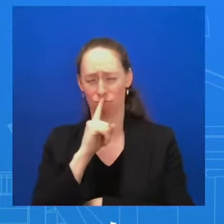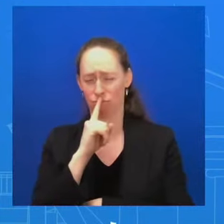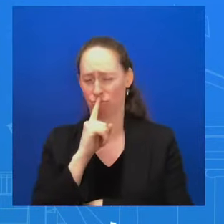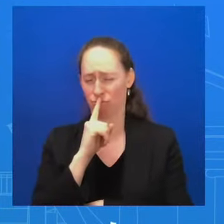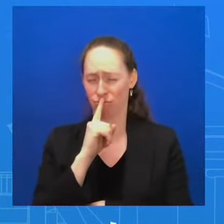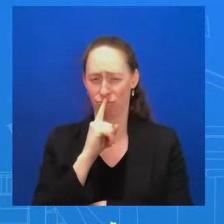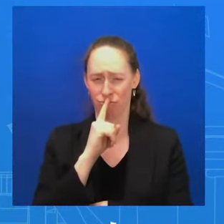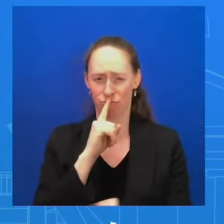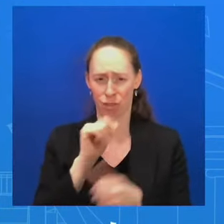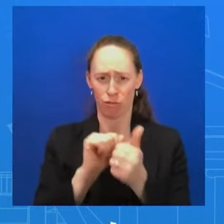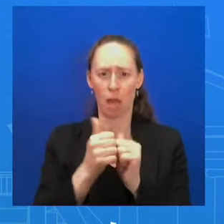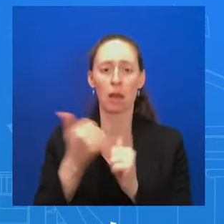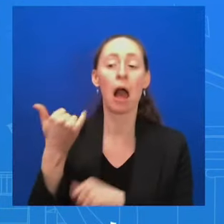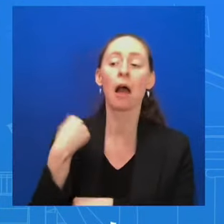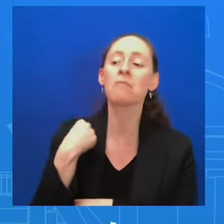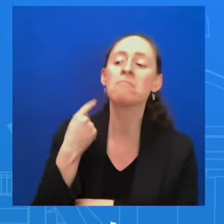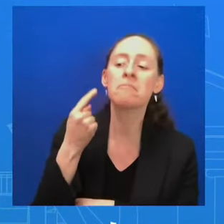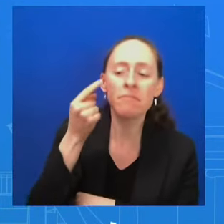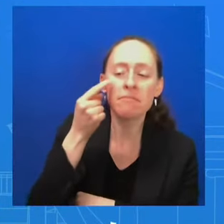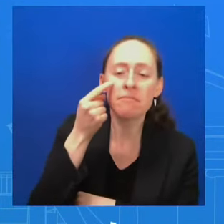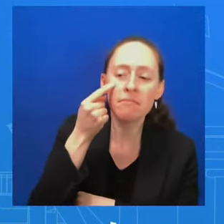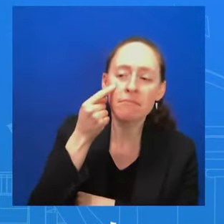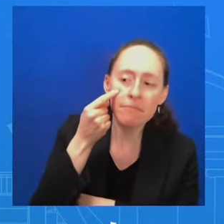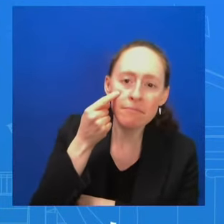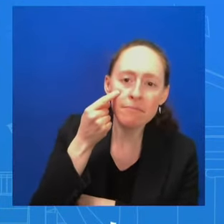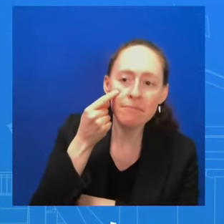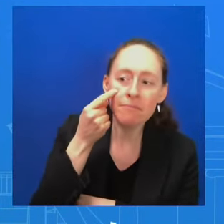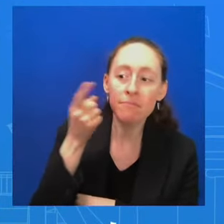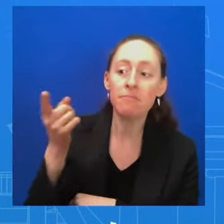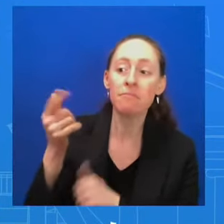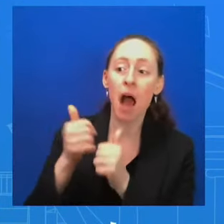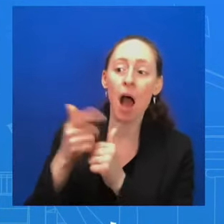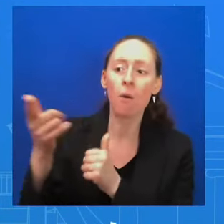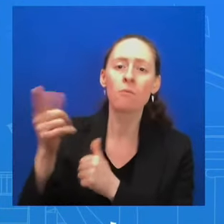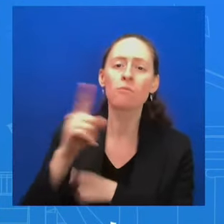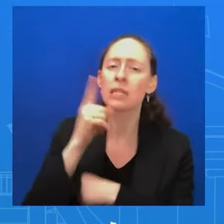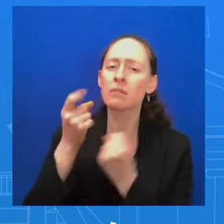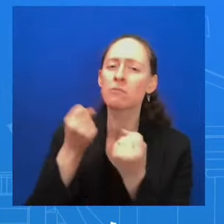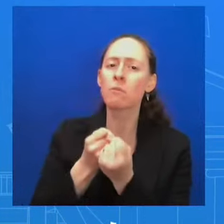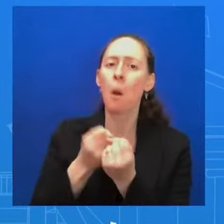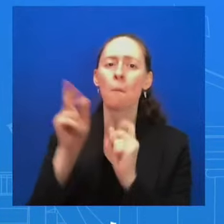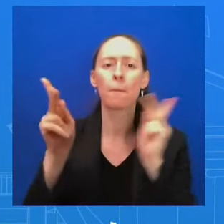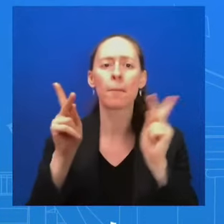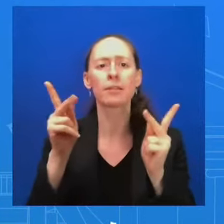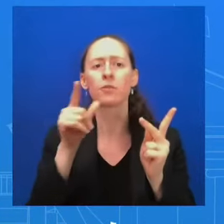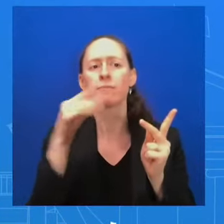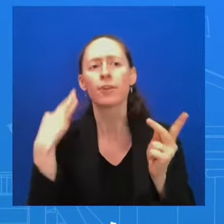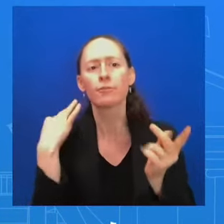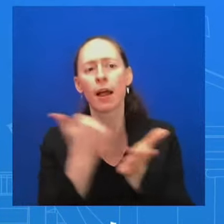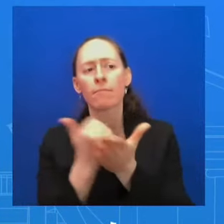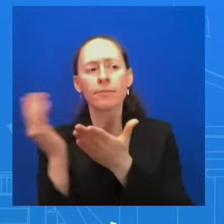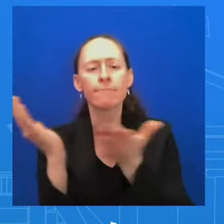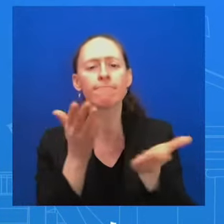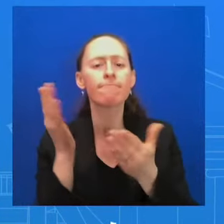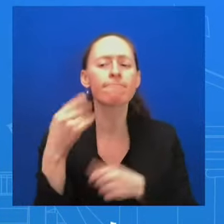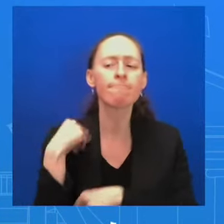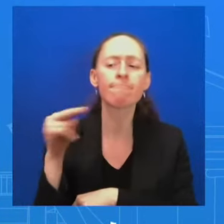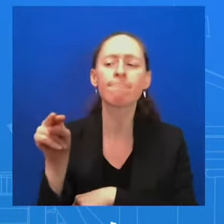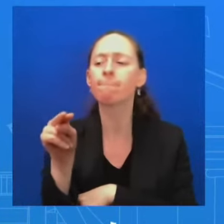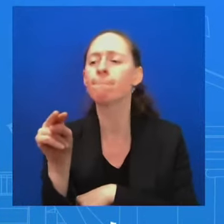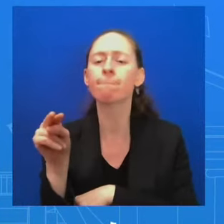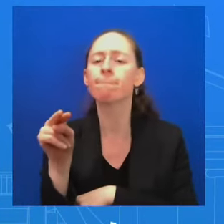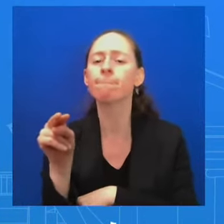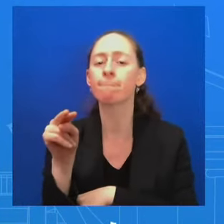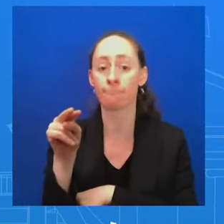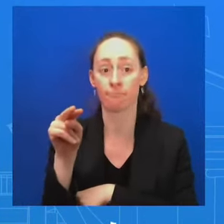crises in Gaza and how they respond to protection of aid workers. I think we can all agree. I think you would agree. You don't want to see innocent civilians killed and